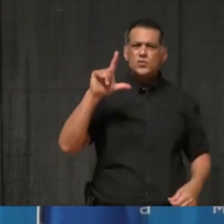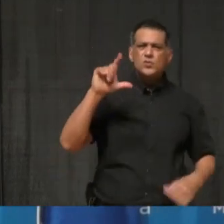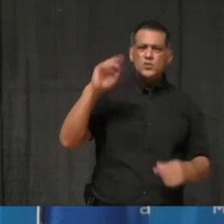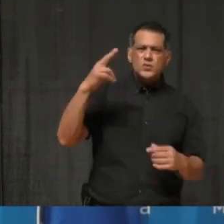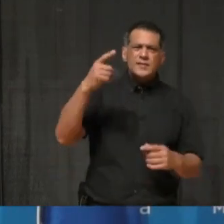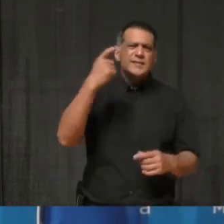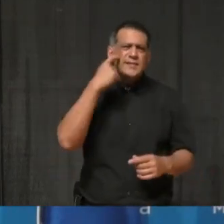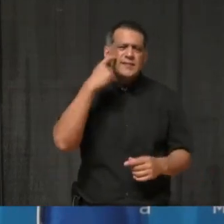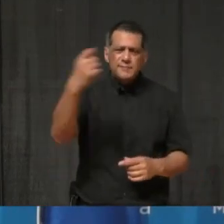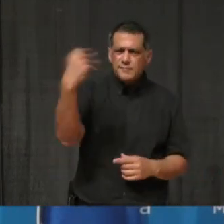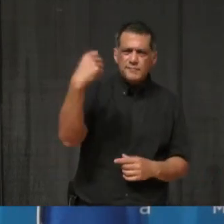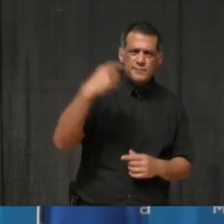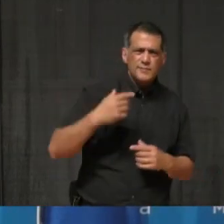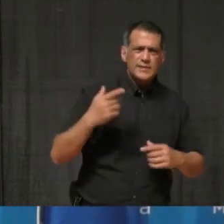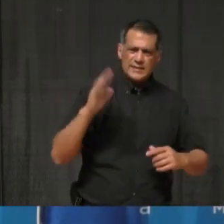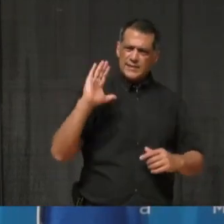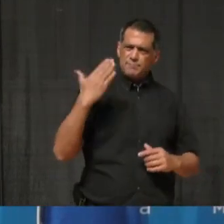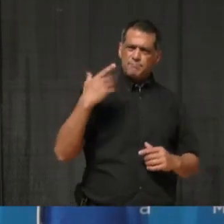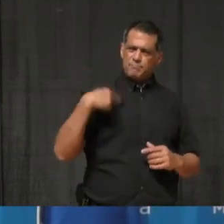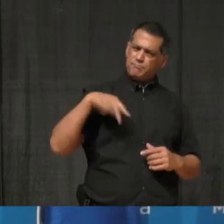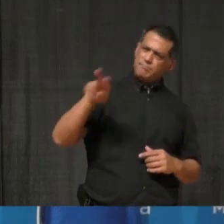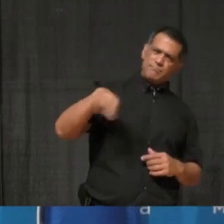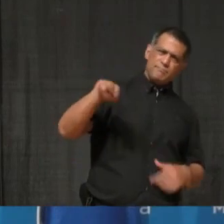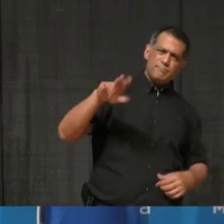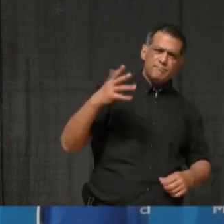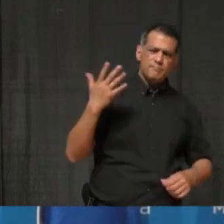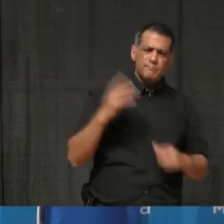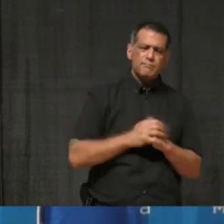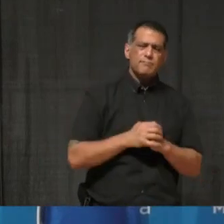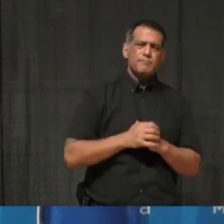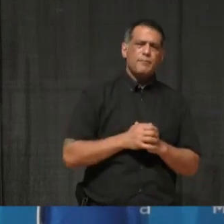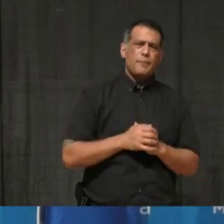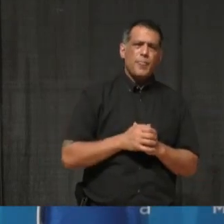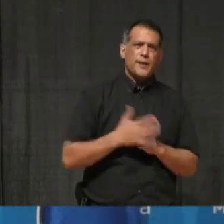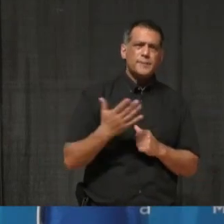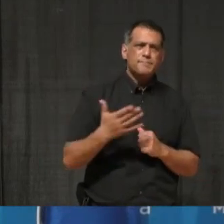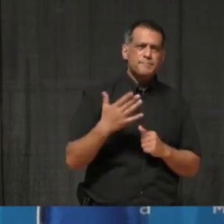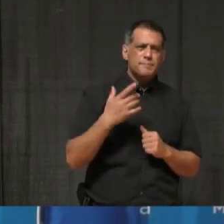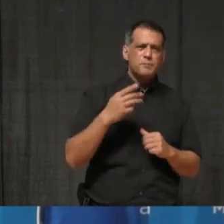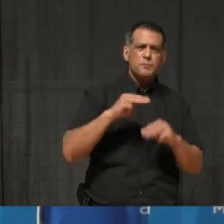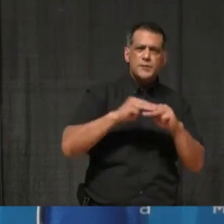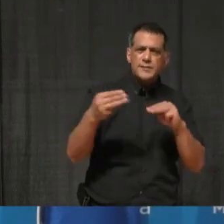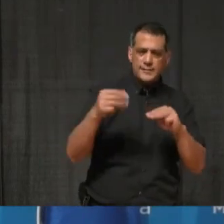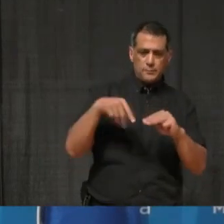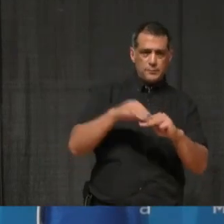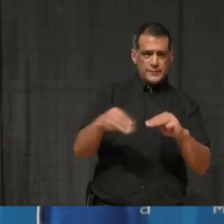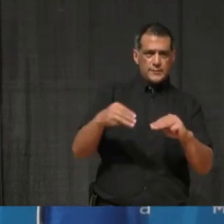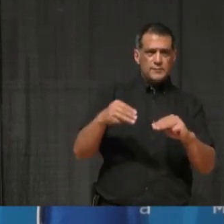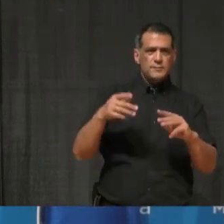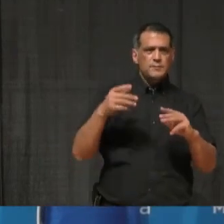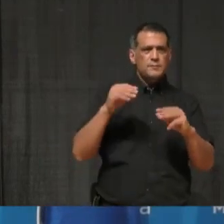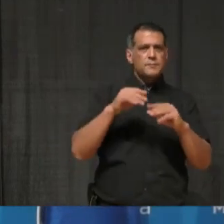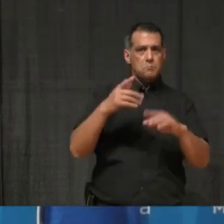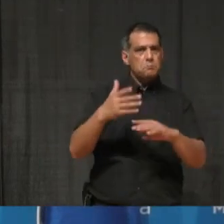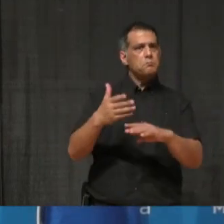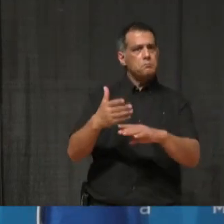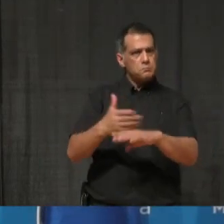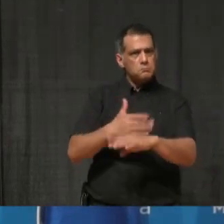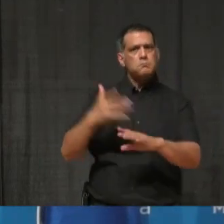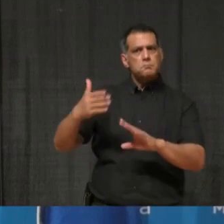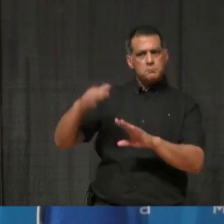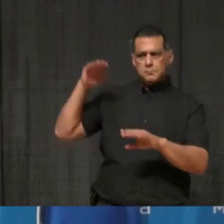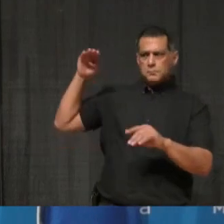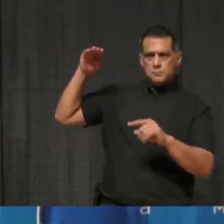there's, it seems to be precarious status of cases in Mississauga, though, improving. Is it, I'm curious, A,